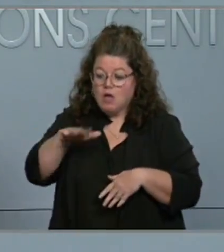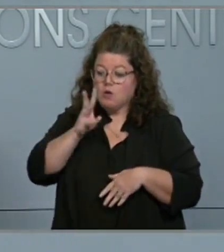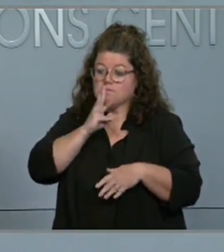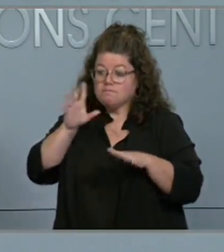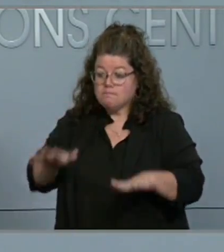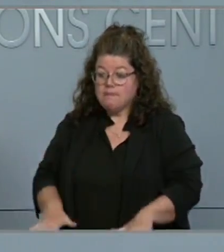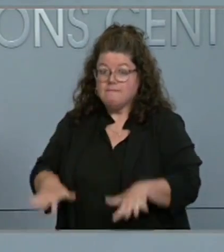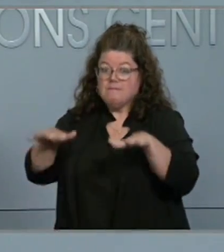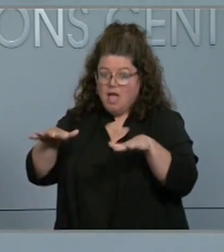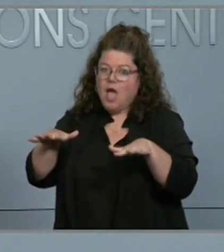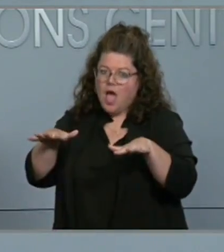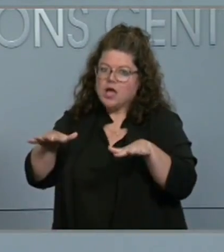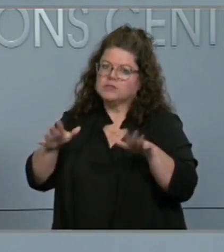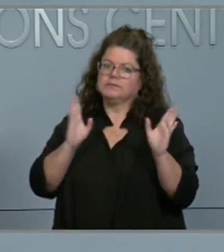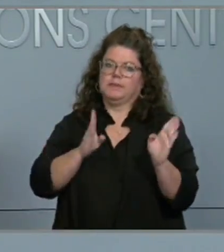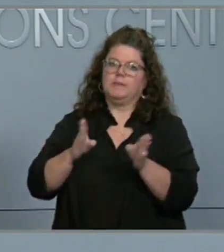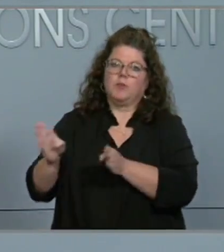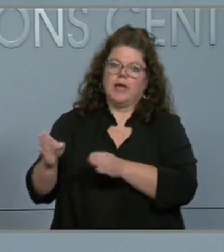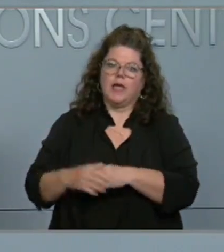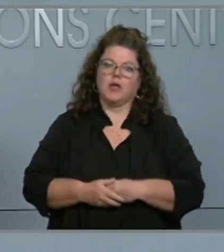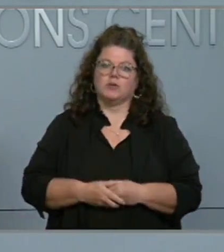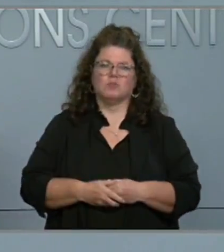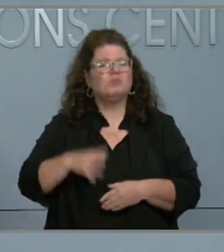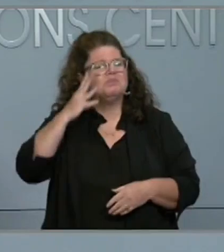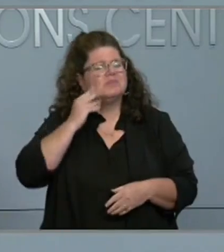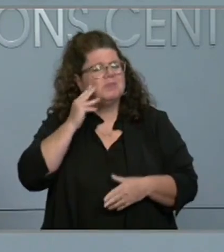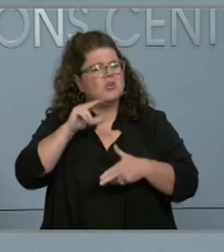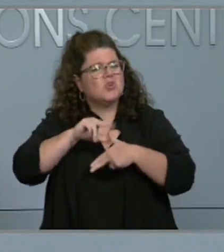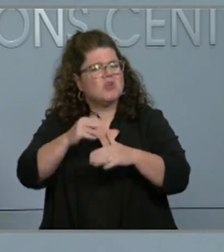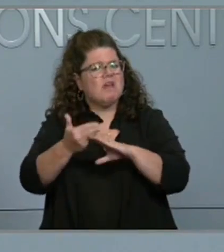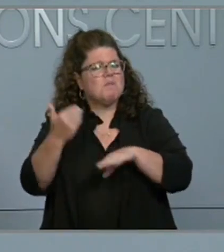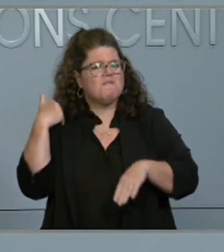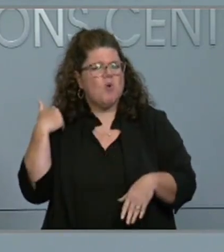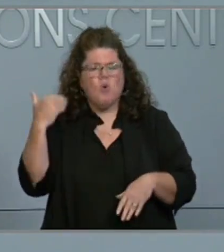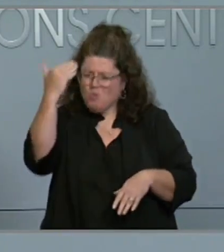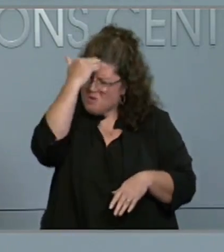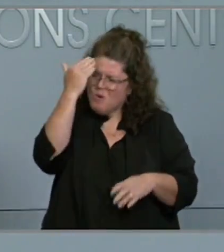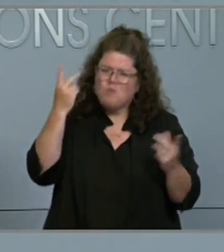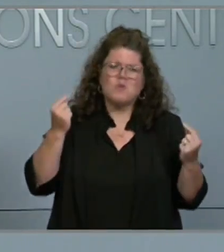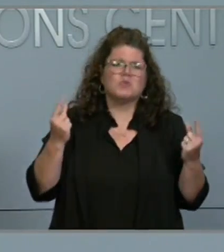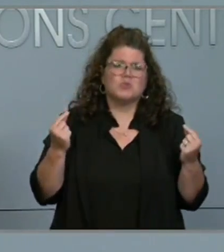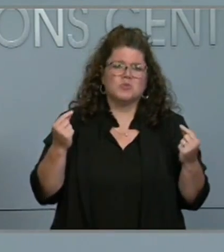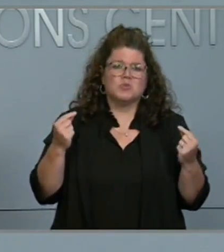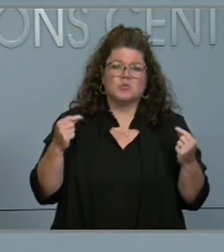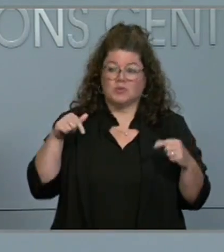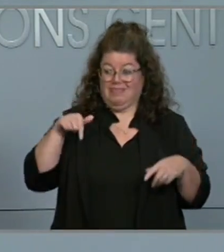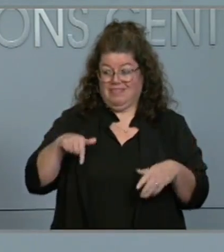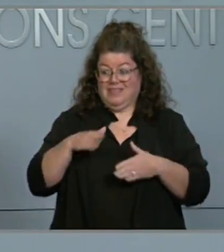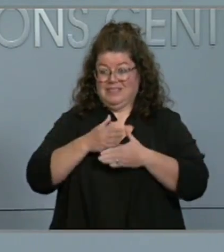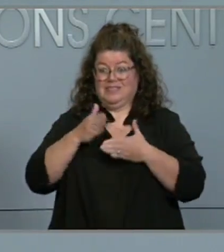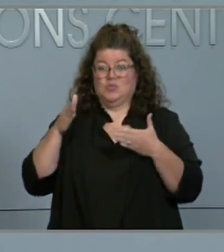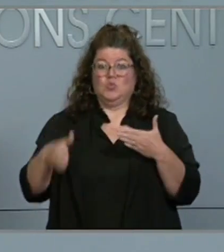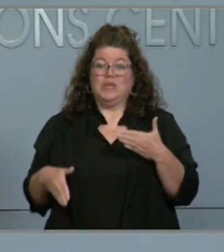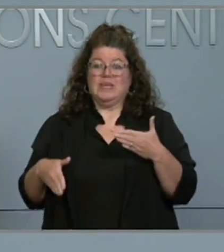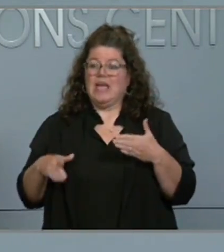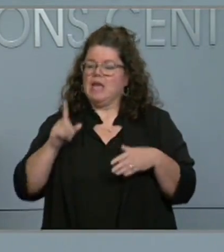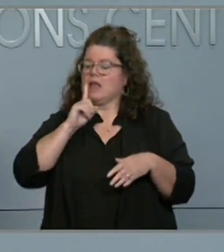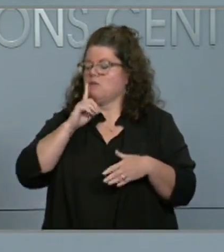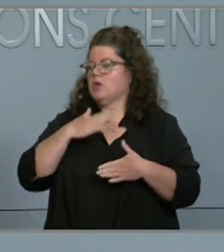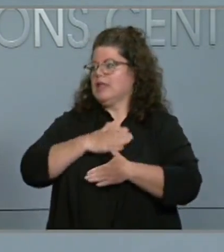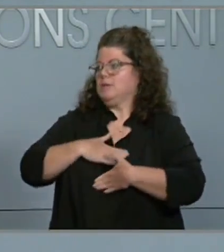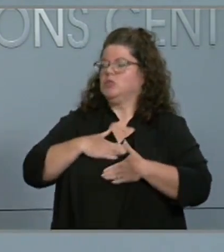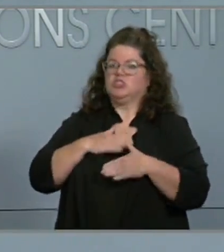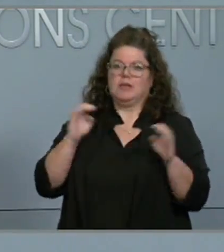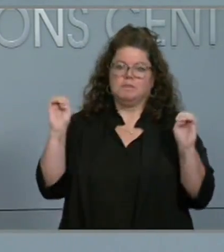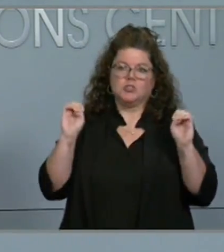We've faced storms like this before, and we know what to do. Especially this weekend, I appreciate the efforts of our